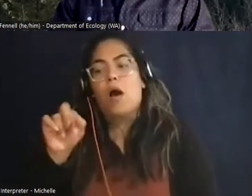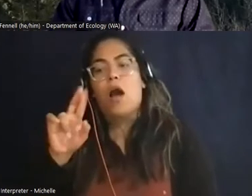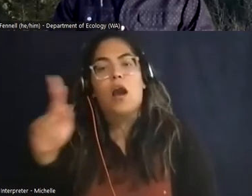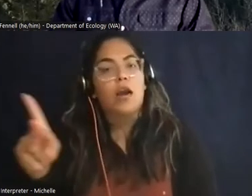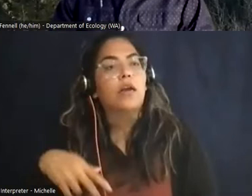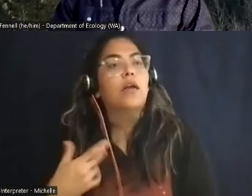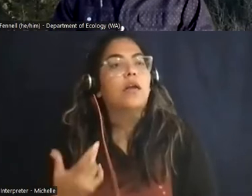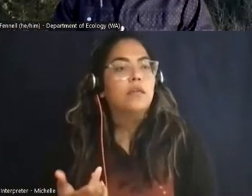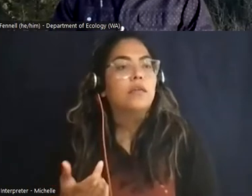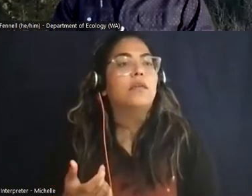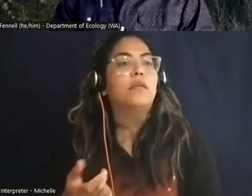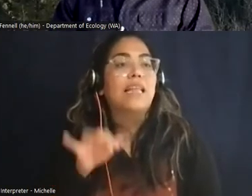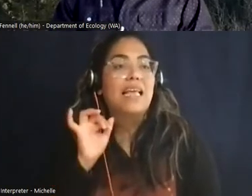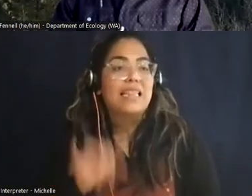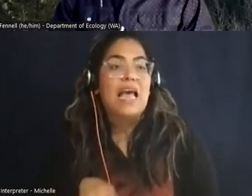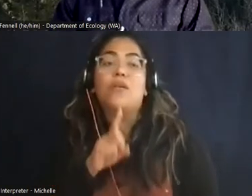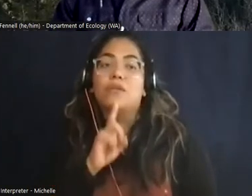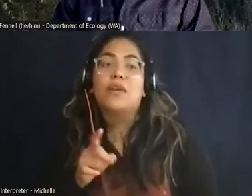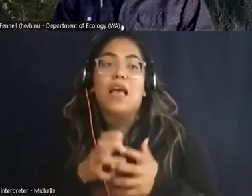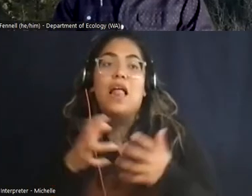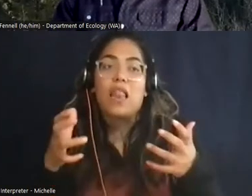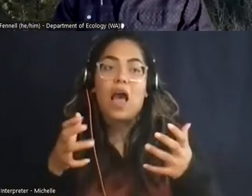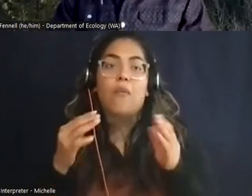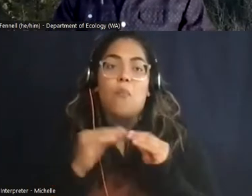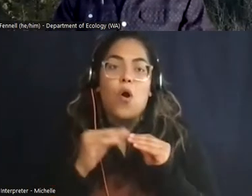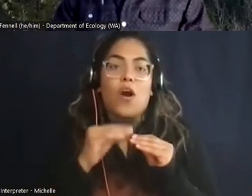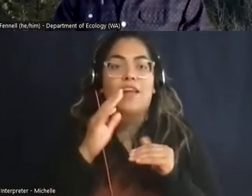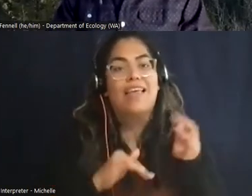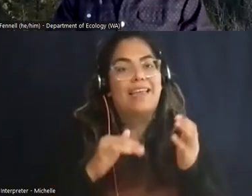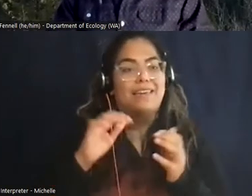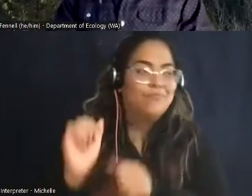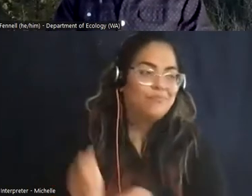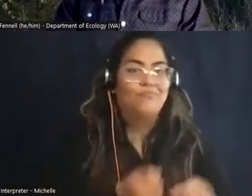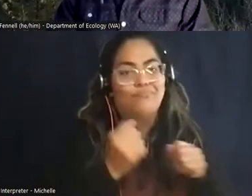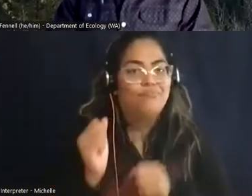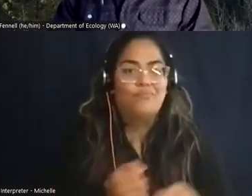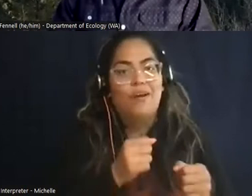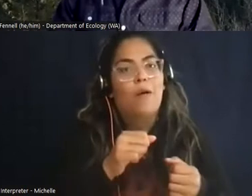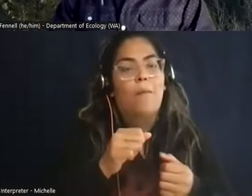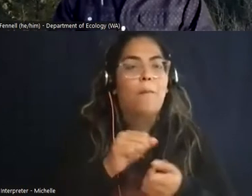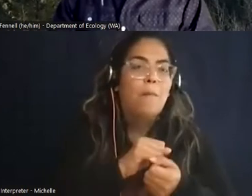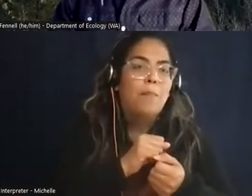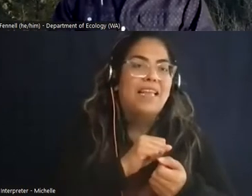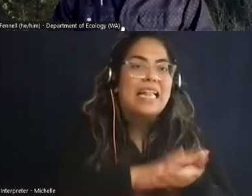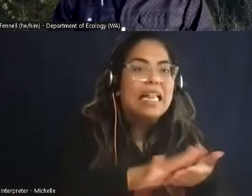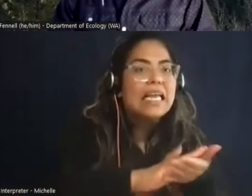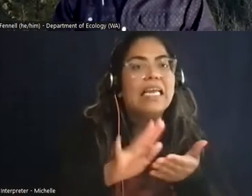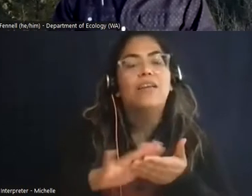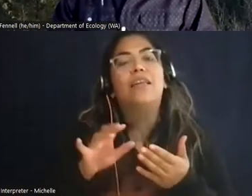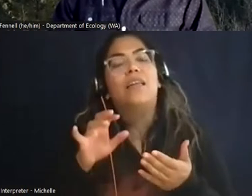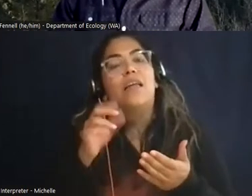was it was just a lot more than just having to brush pile a lot and clean up trail parks it was more